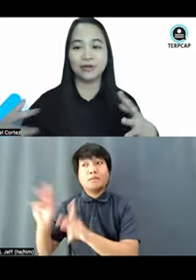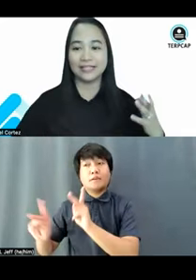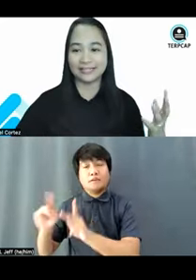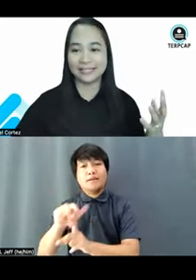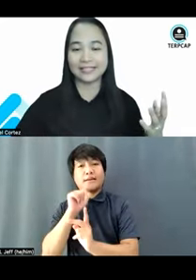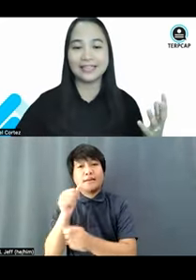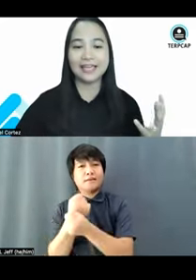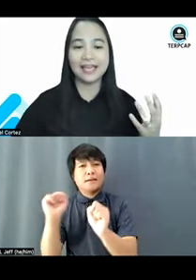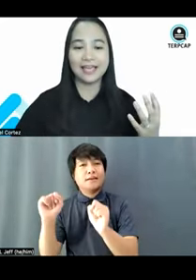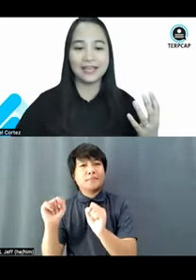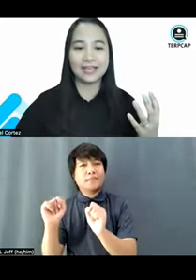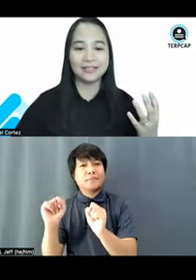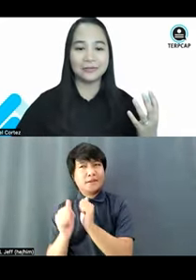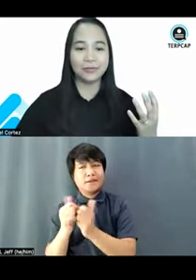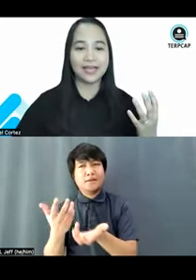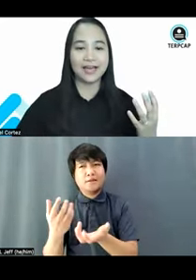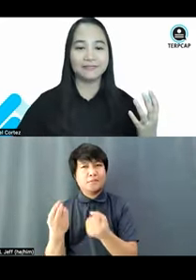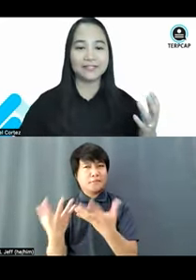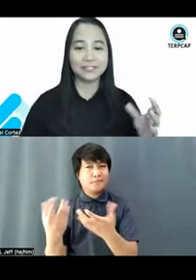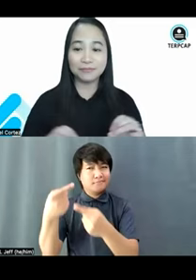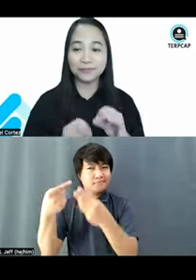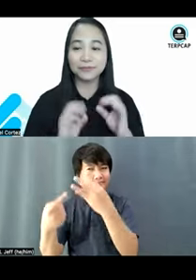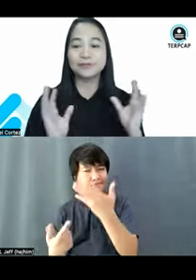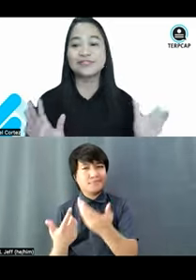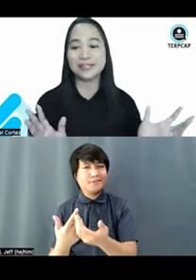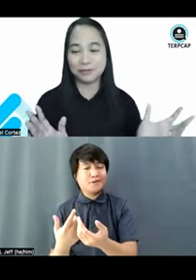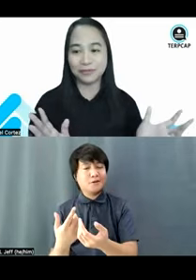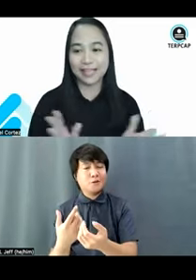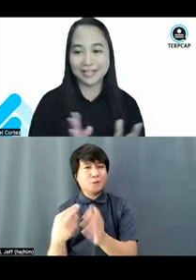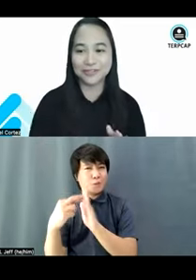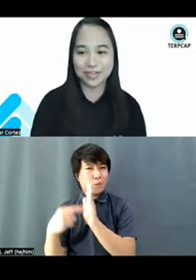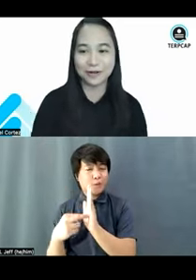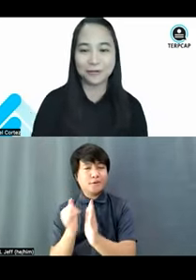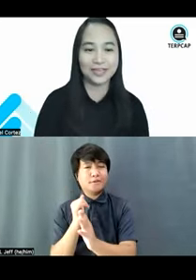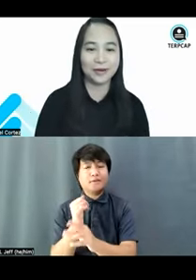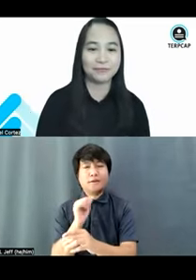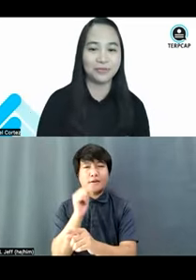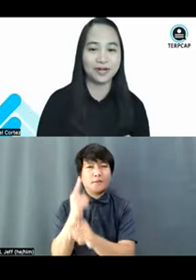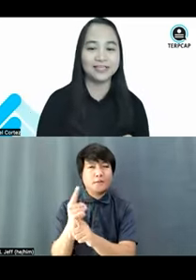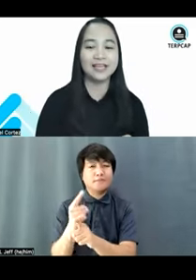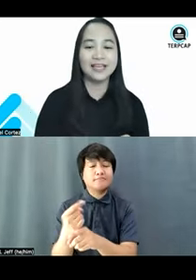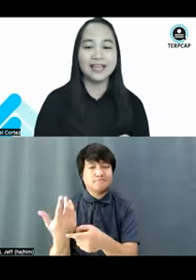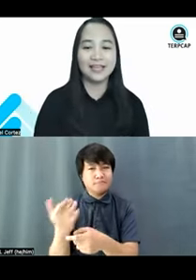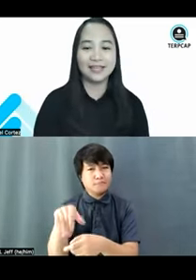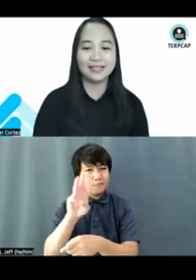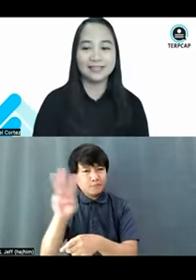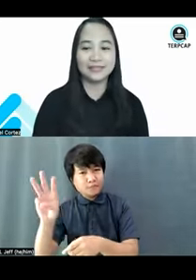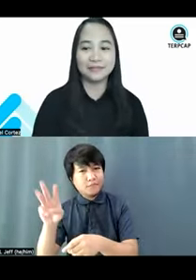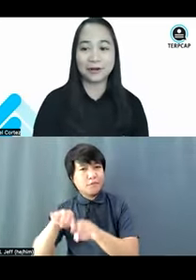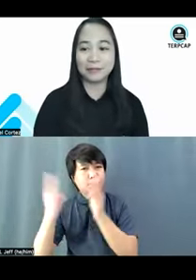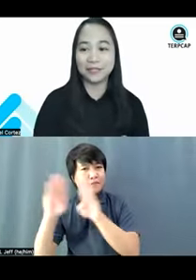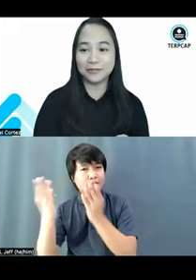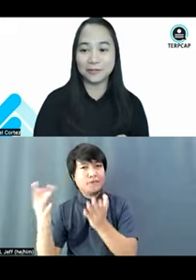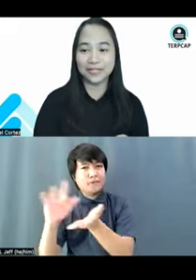this is what we call netiquette. And we have some rules that we would like to share with everyone. And